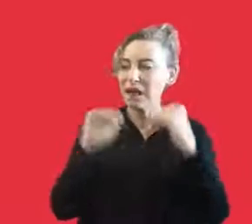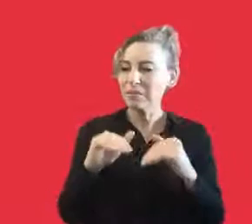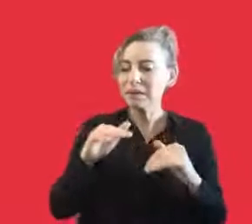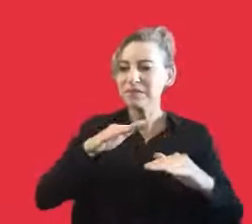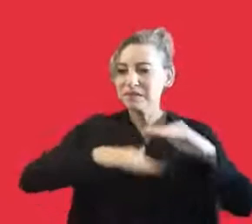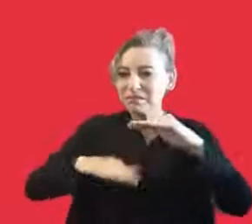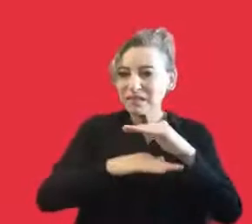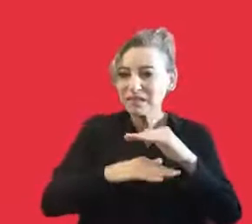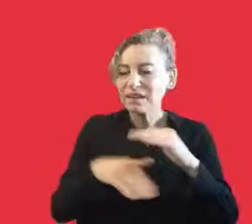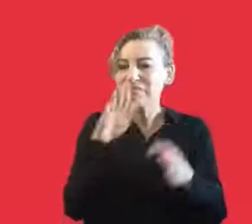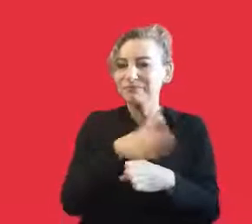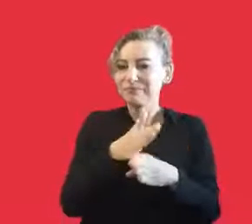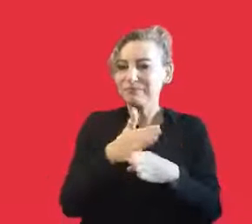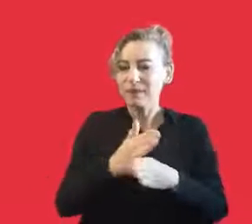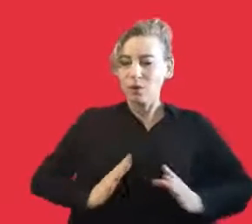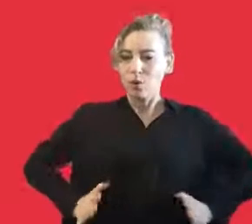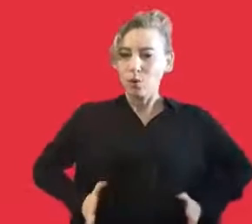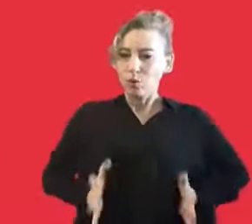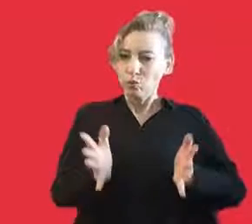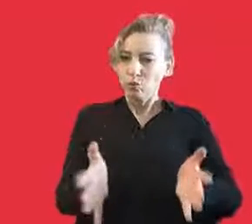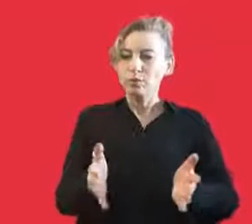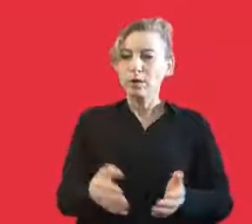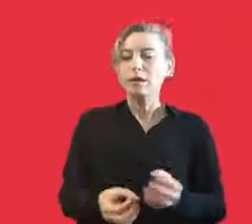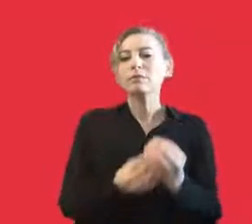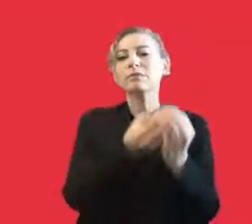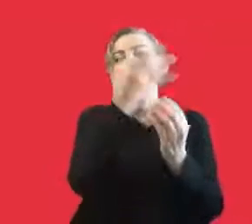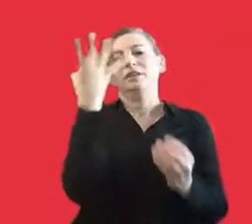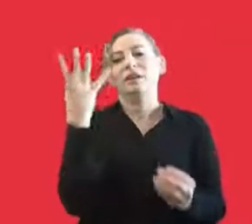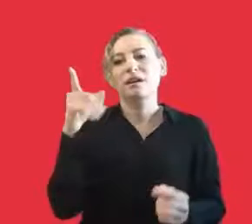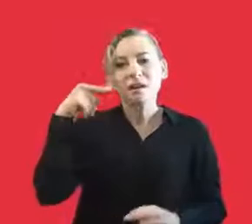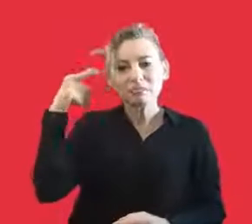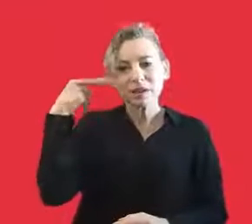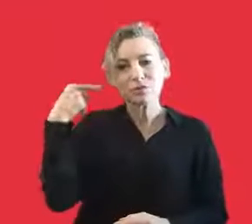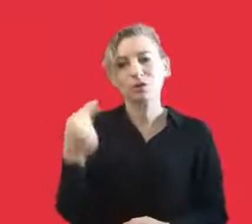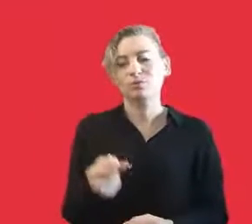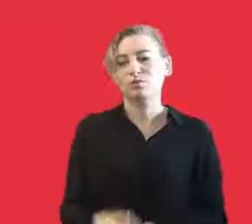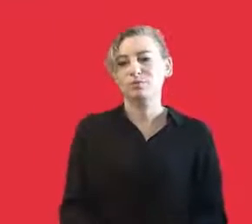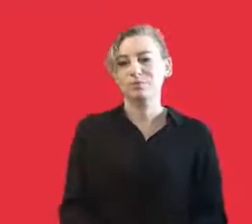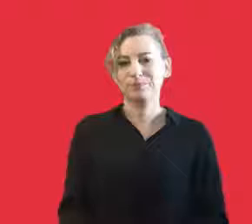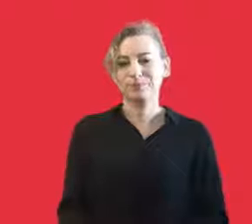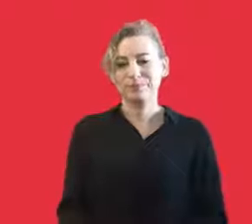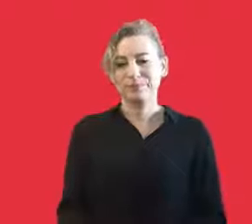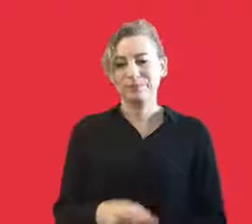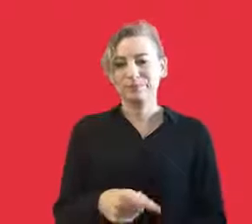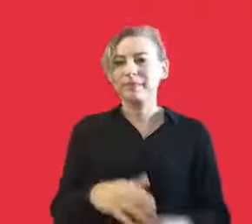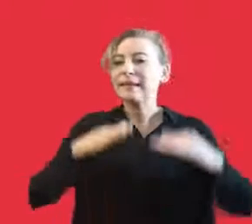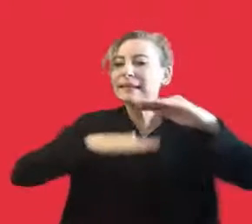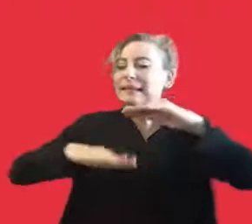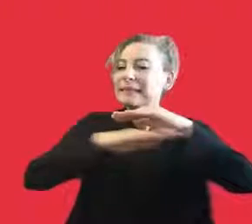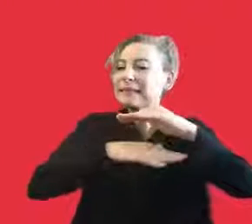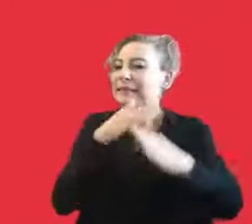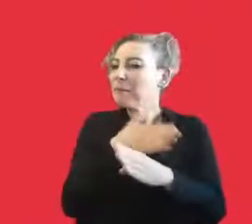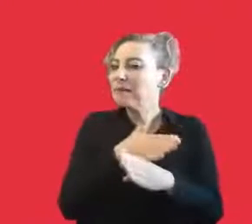And one of the biggest reasons is actually this productivity being prolific and producing and creating. This is my opinion.